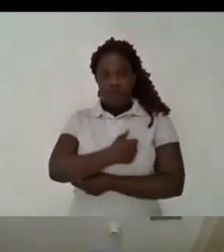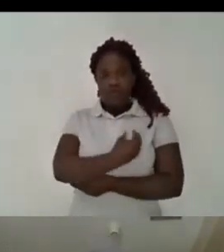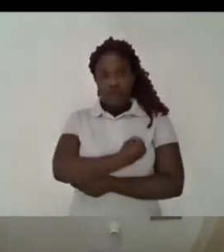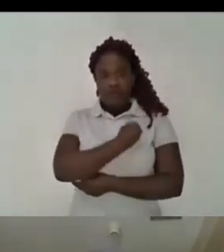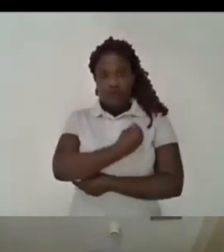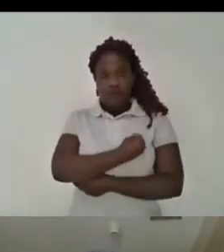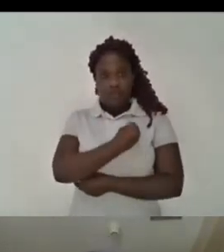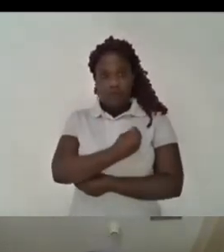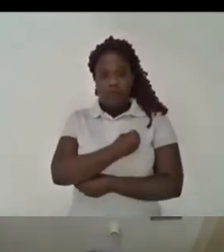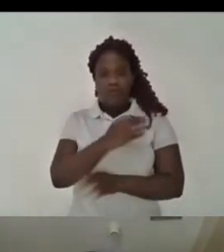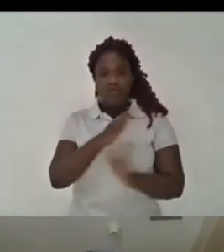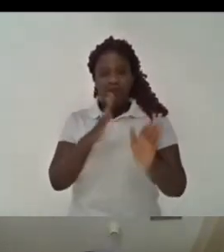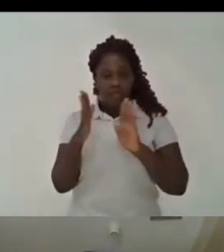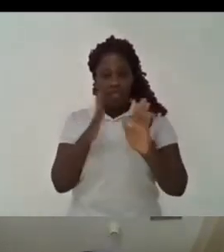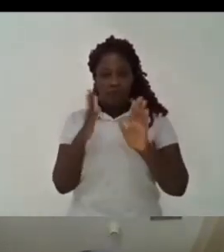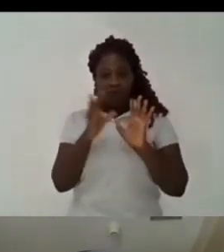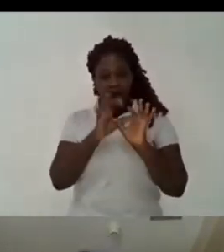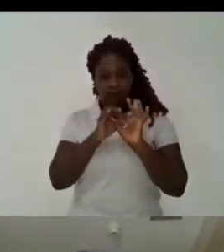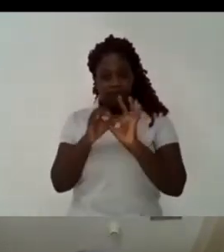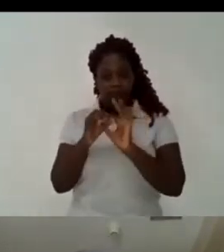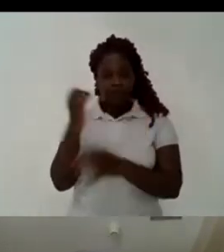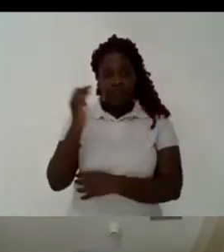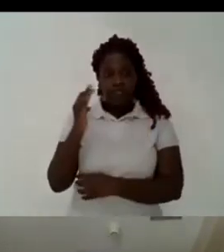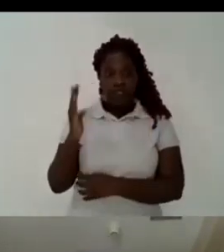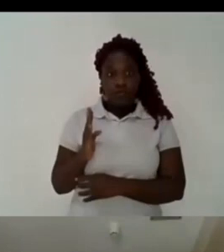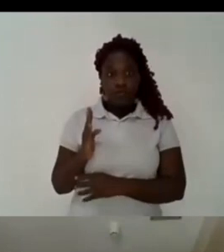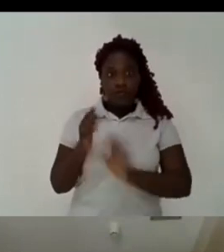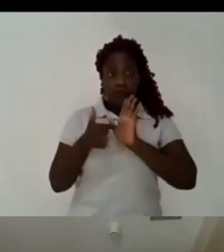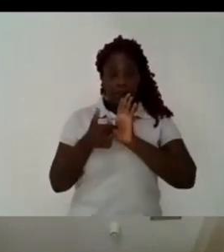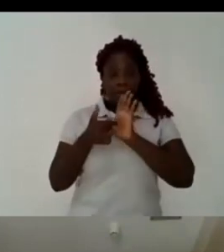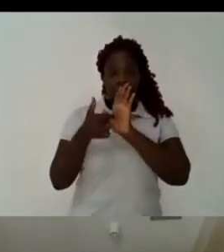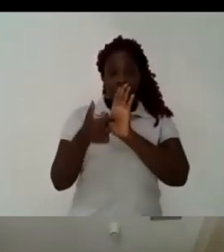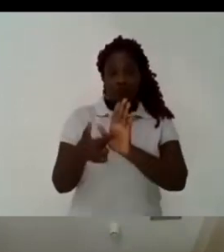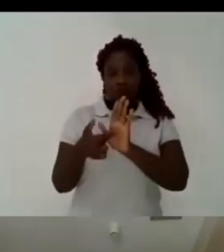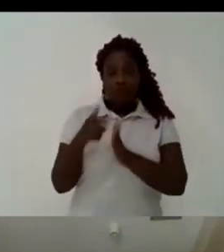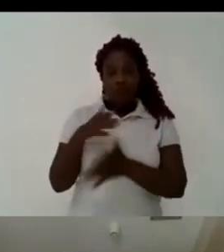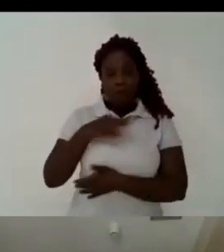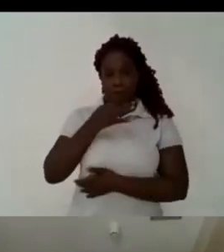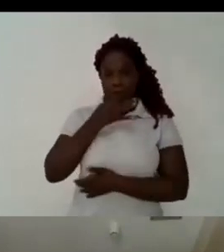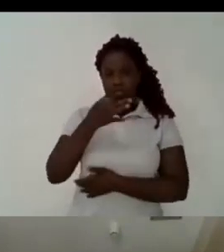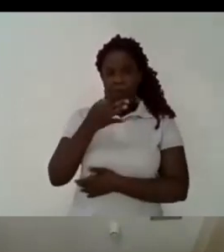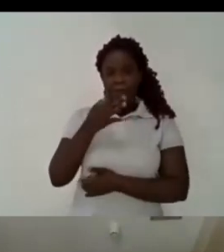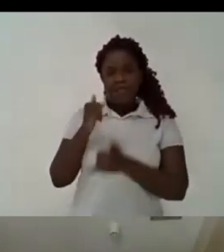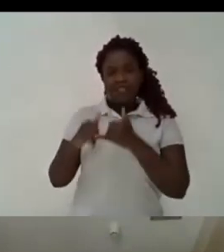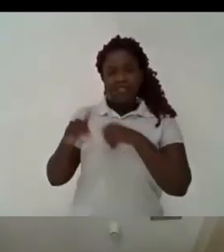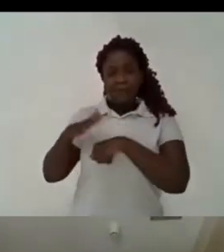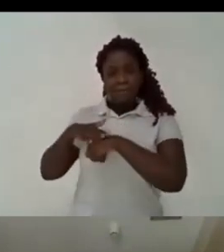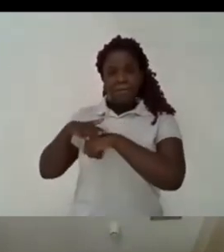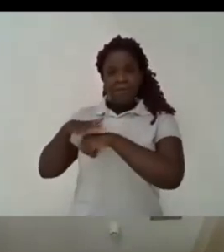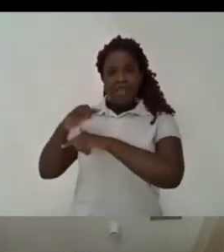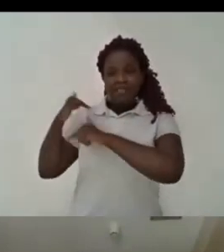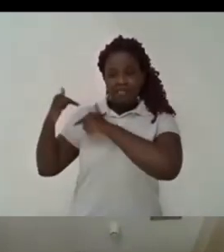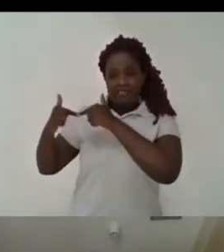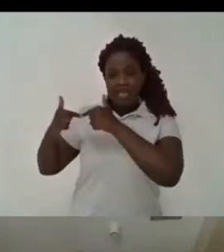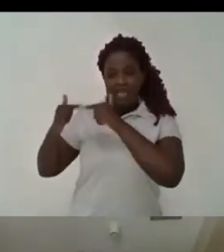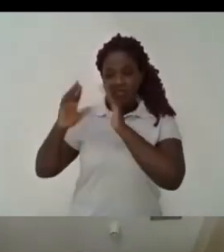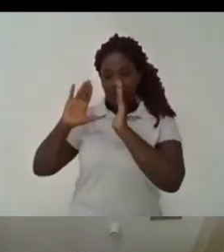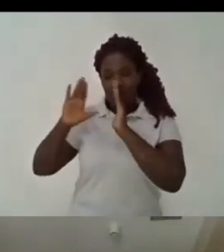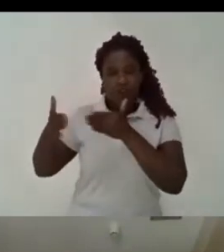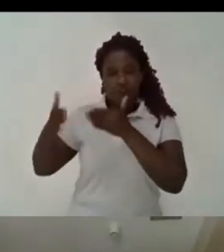this fight we are leaving a moment in the country uh